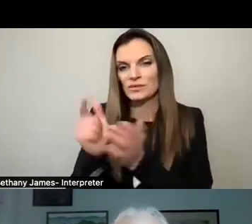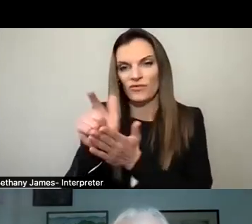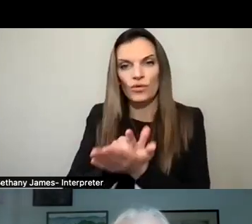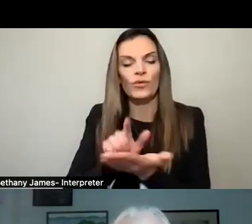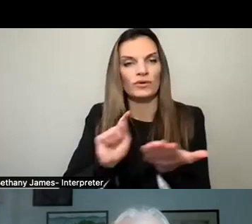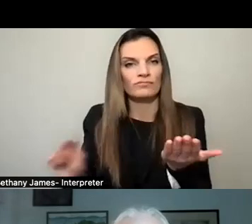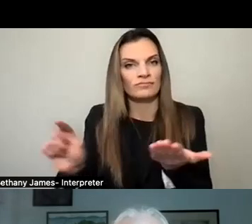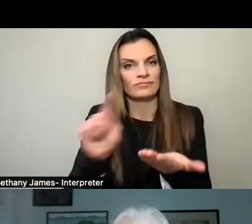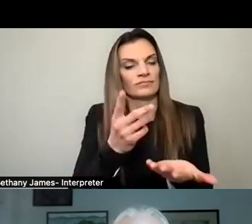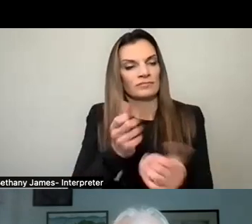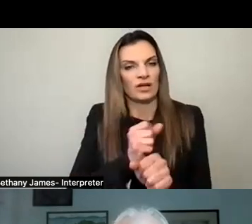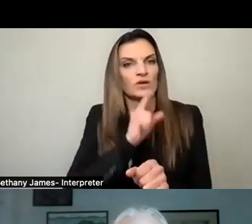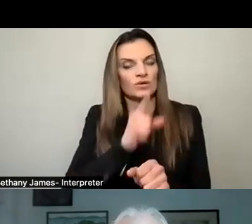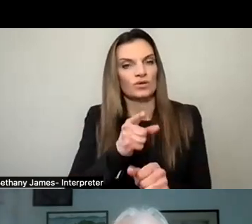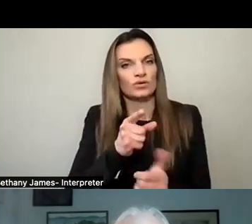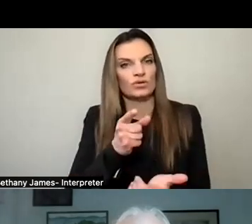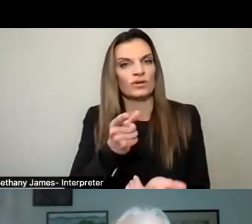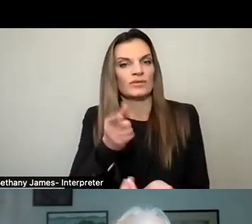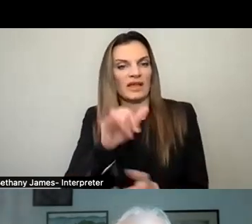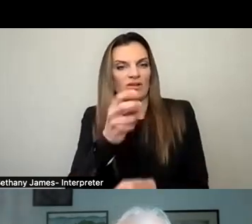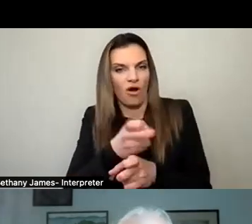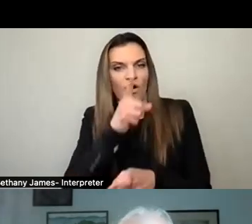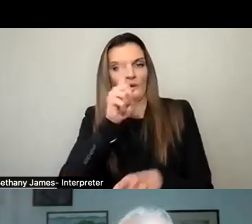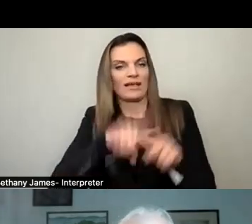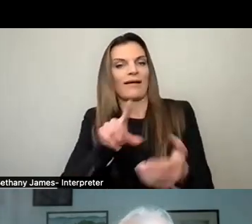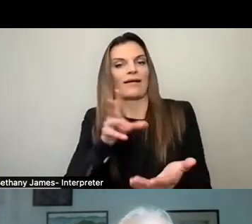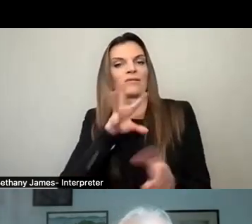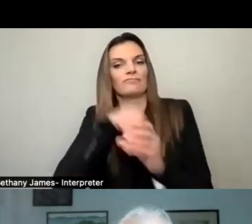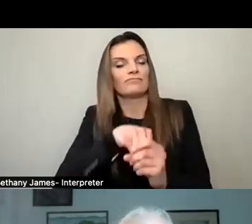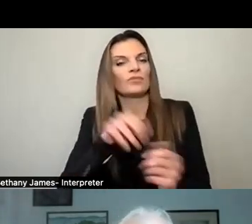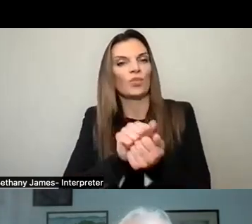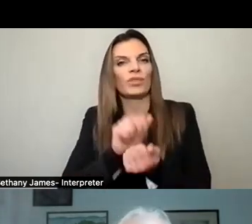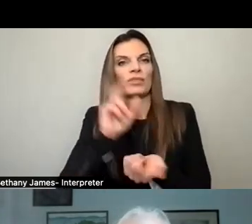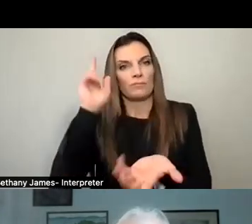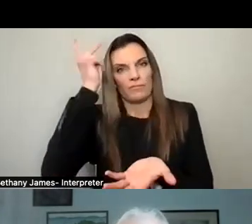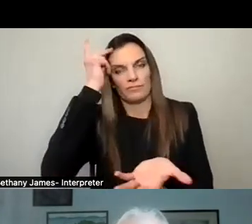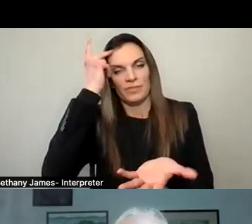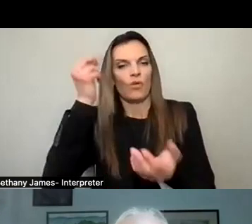make sure it was really, really difficult to get on the ballot to even run for office.